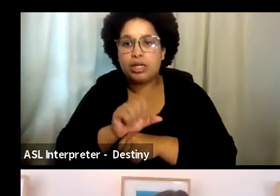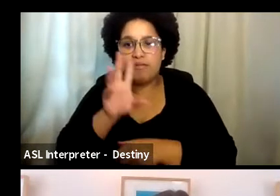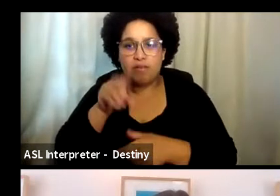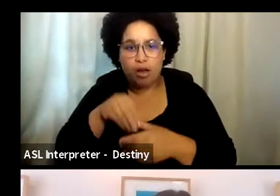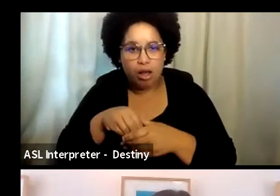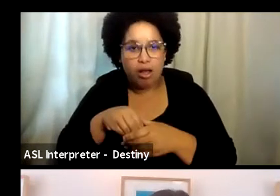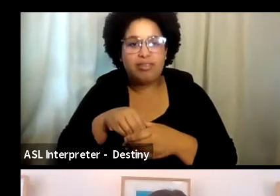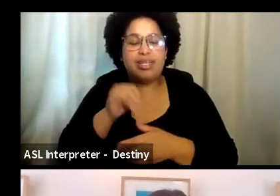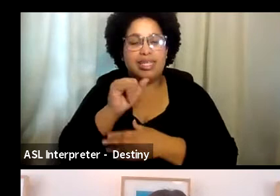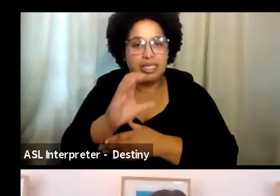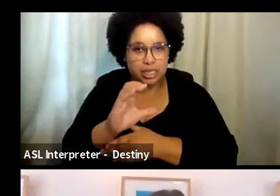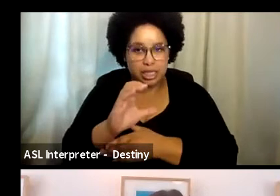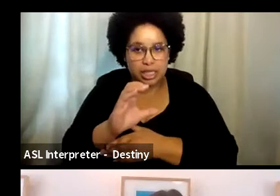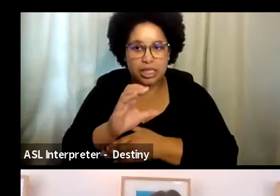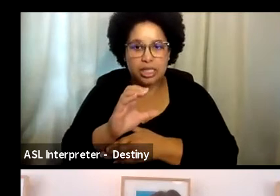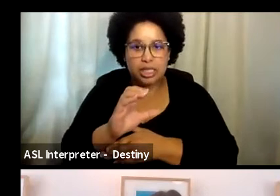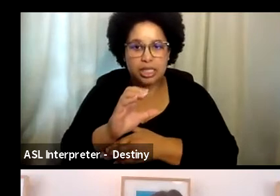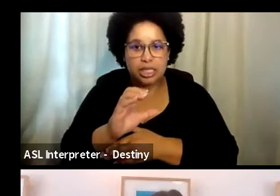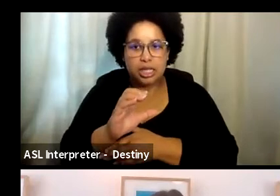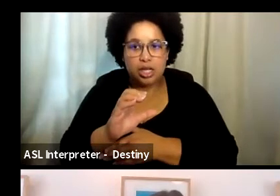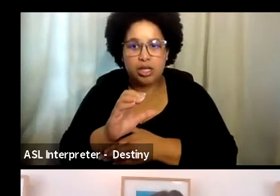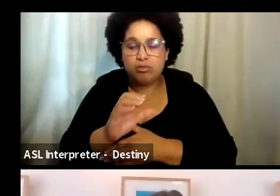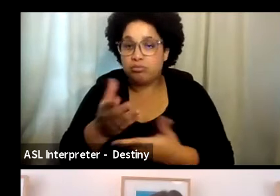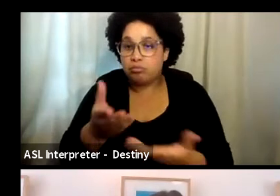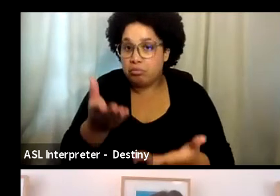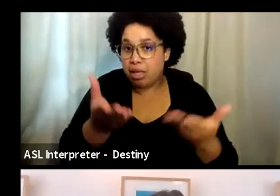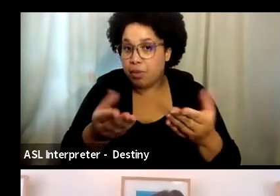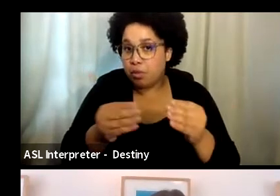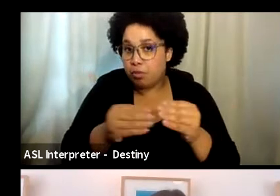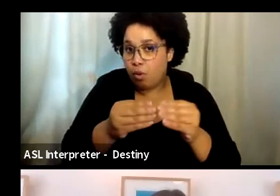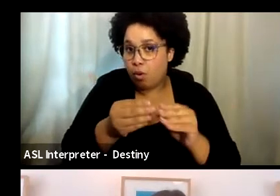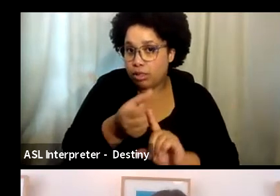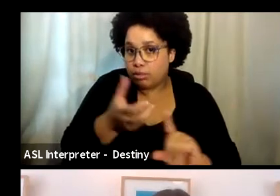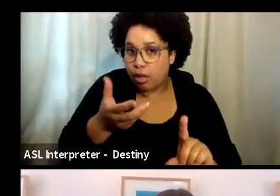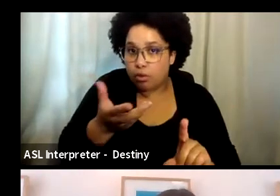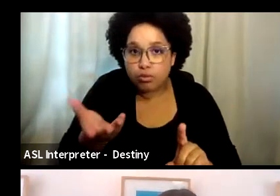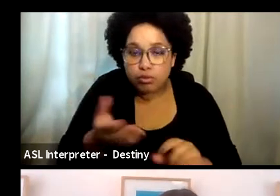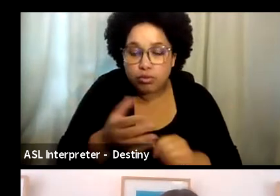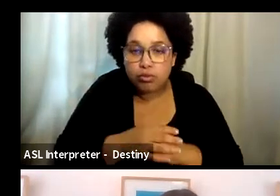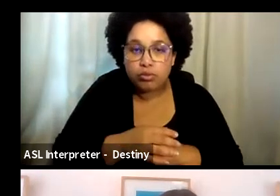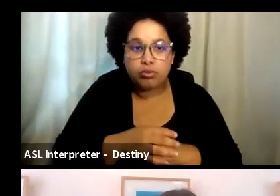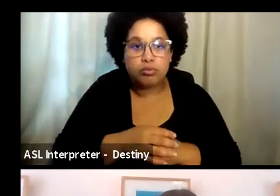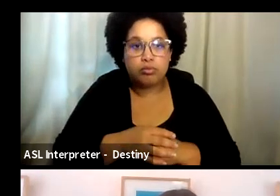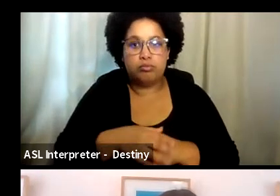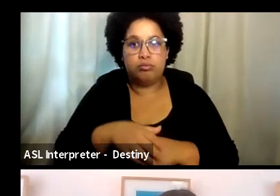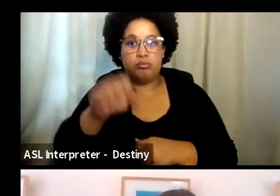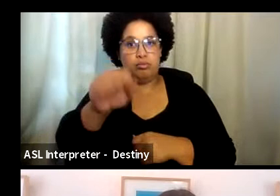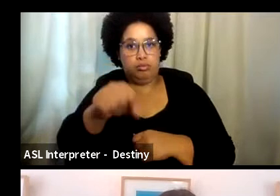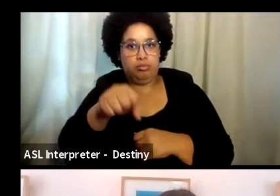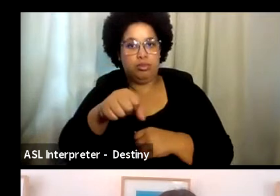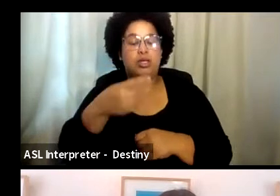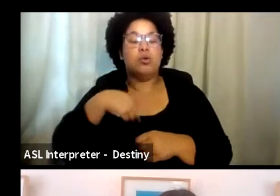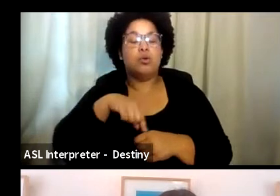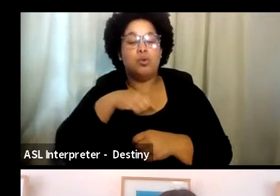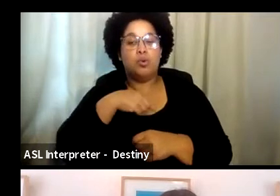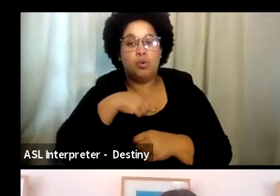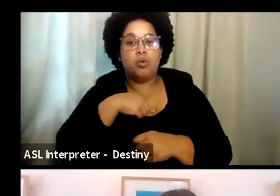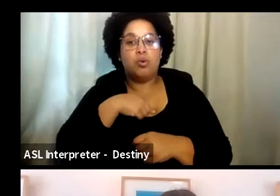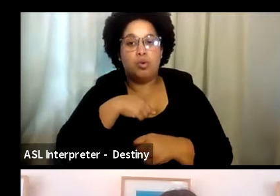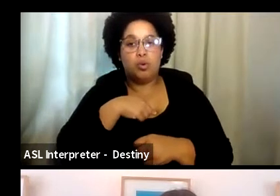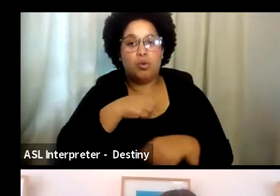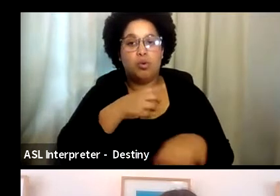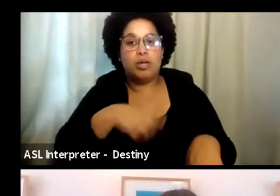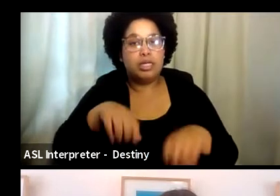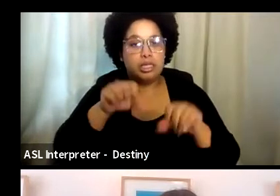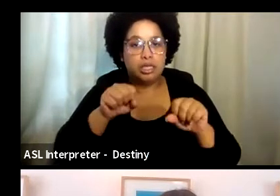you, uh, was that to sort of get a little information? Maybe you guys can talk a little bit about that. Sure. Sure. Yeah. We actually conduct, conducted, uh,